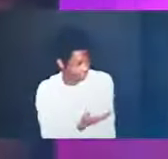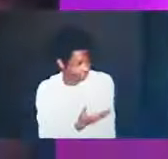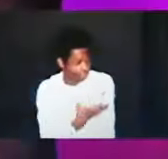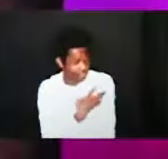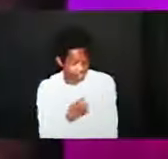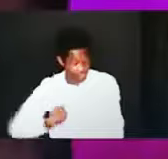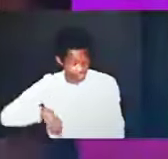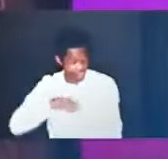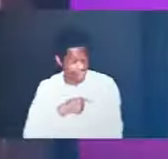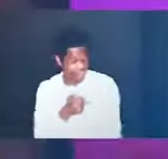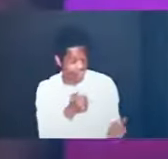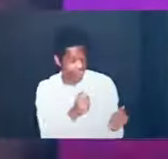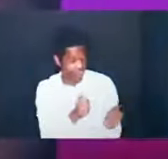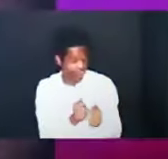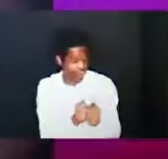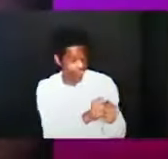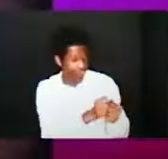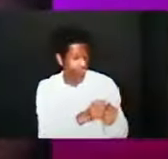how